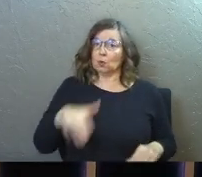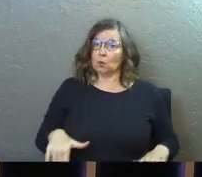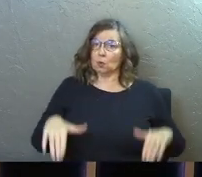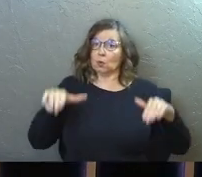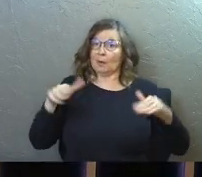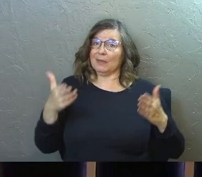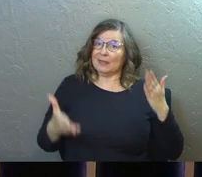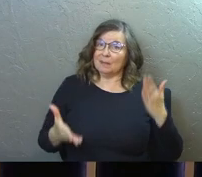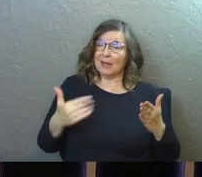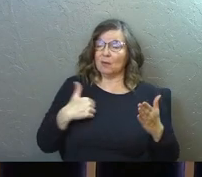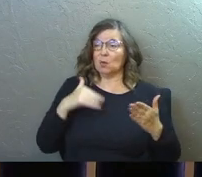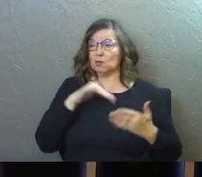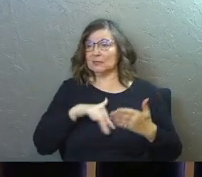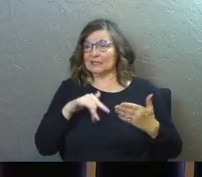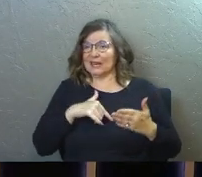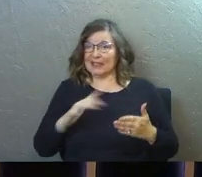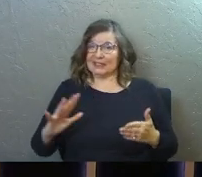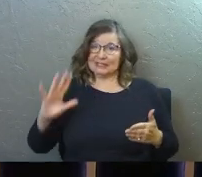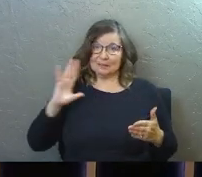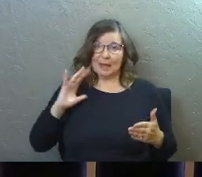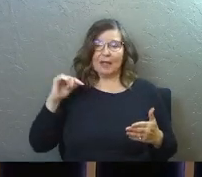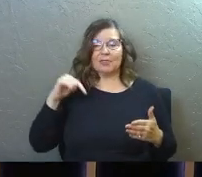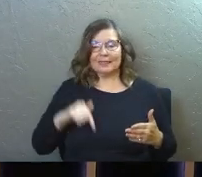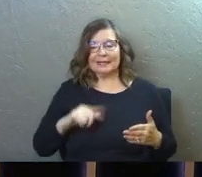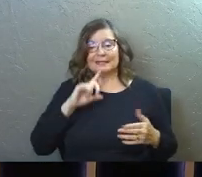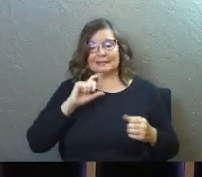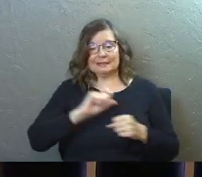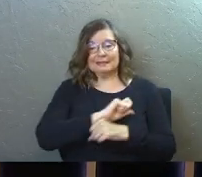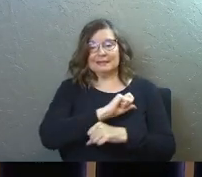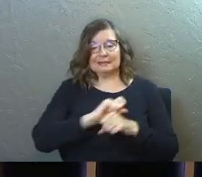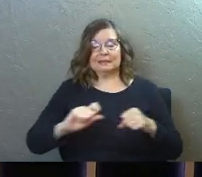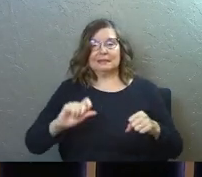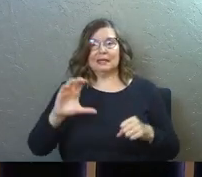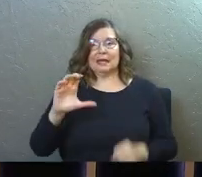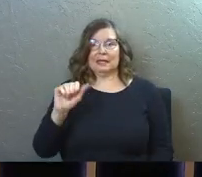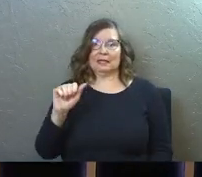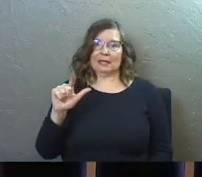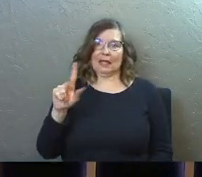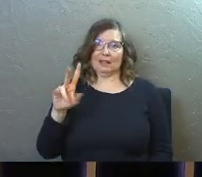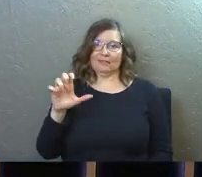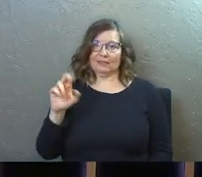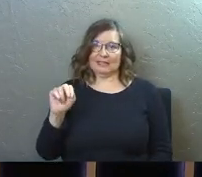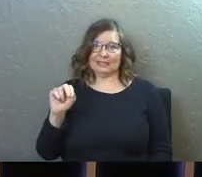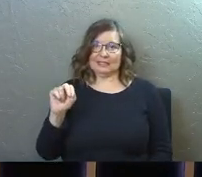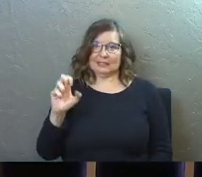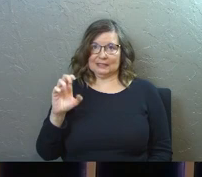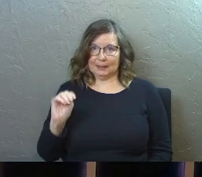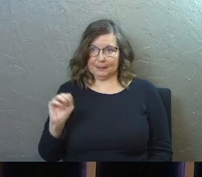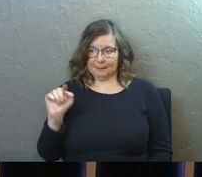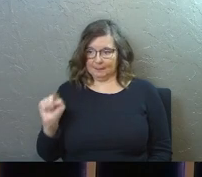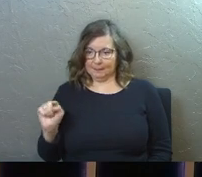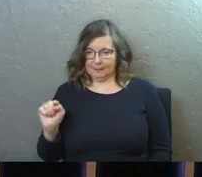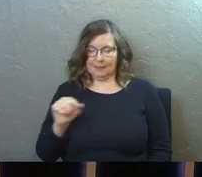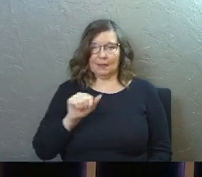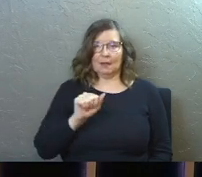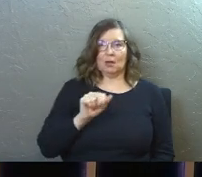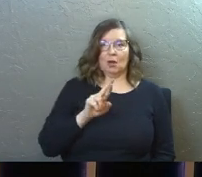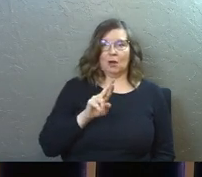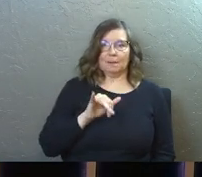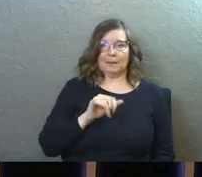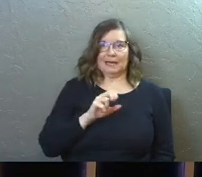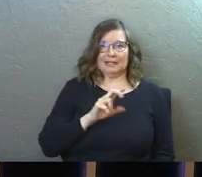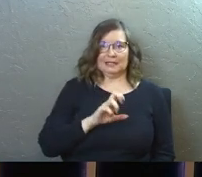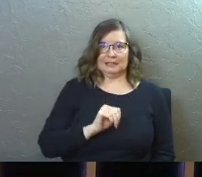grew up with this, maybe, or you've studied this in the past, this is the Calvinism, Arminianism debate or